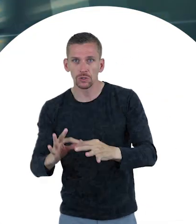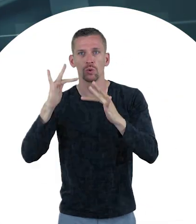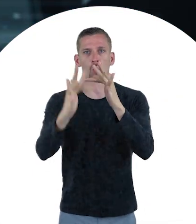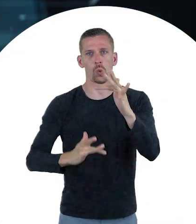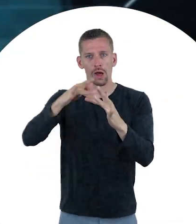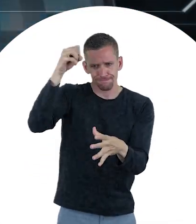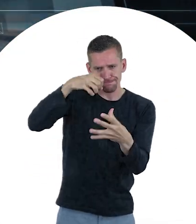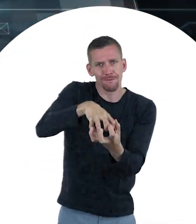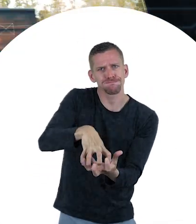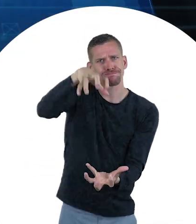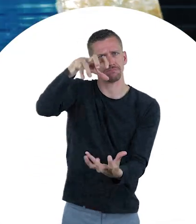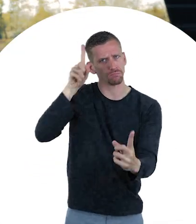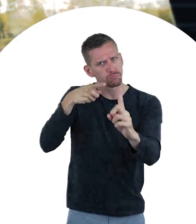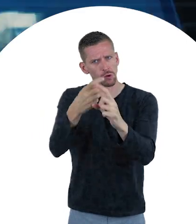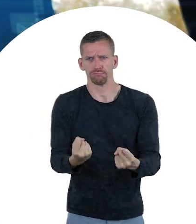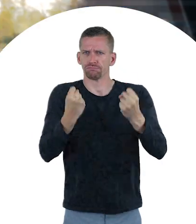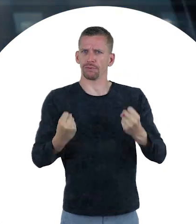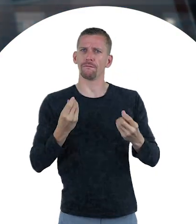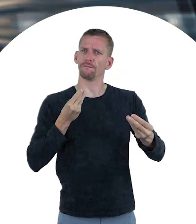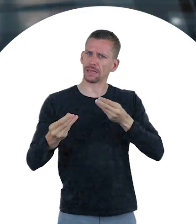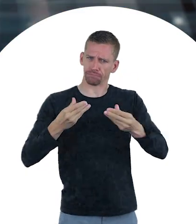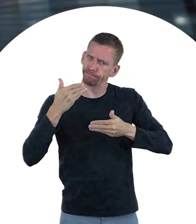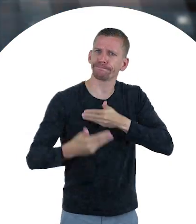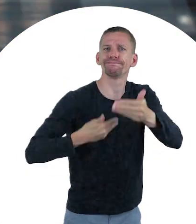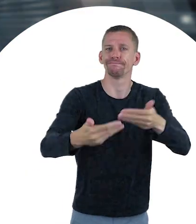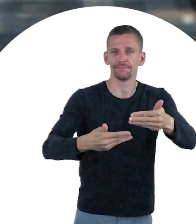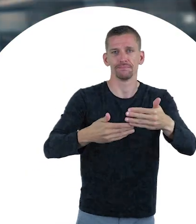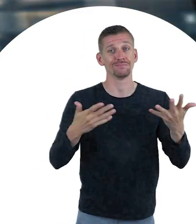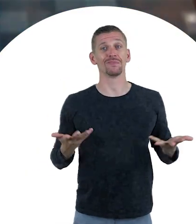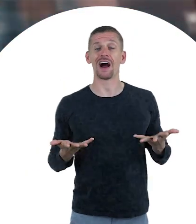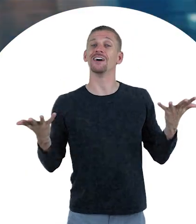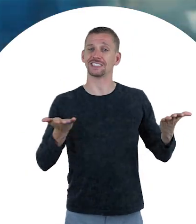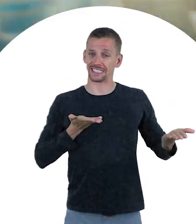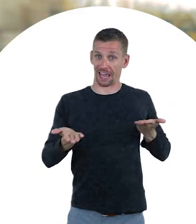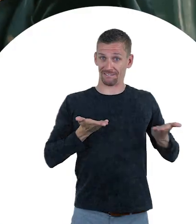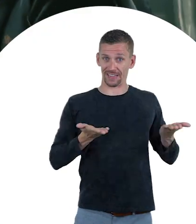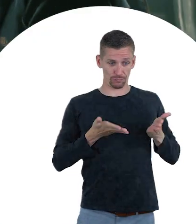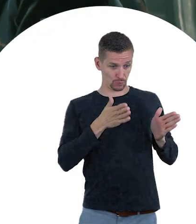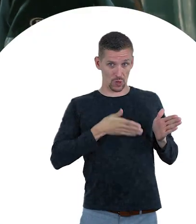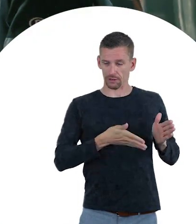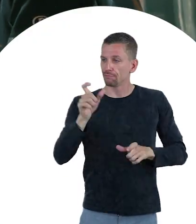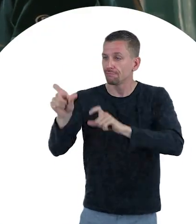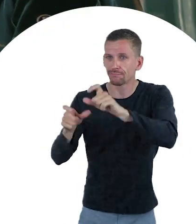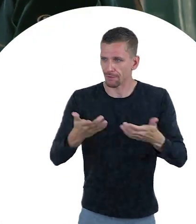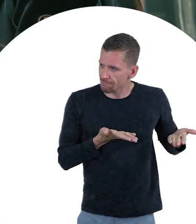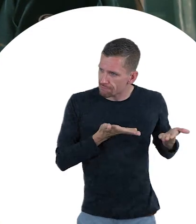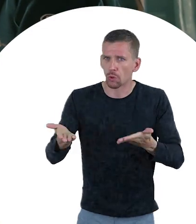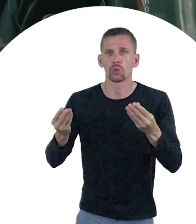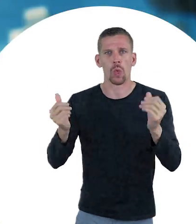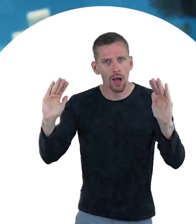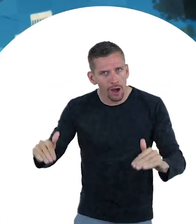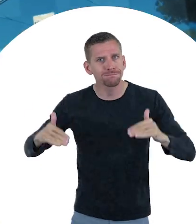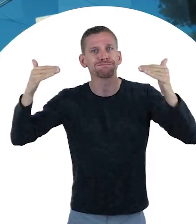increasing volumes of data, which is at the very heart of sustainable transport. From improving service